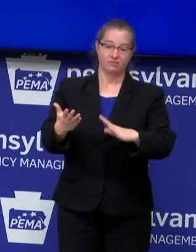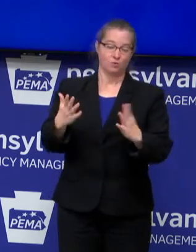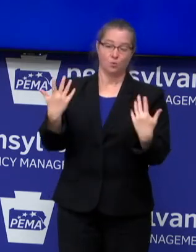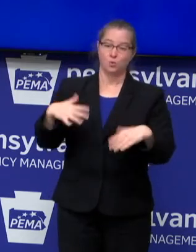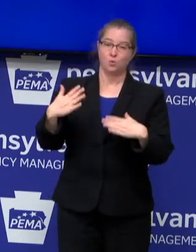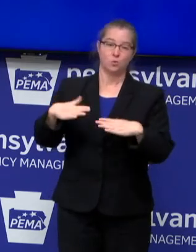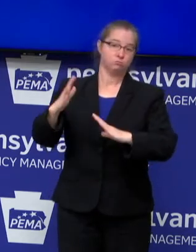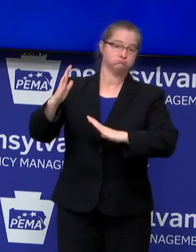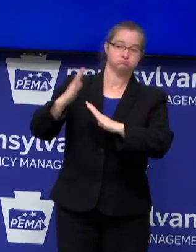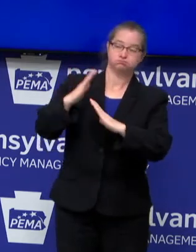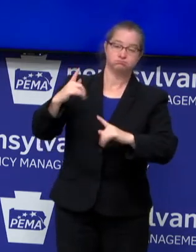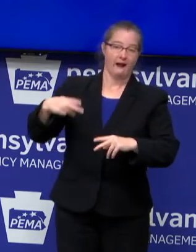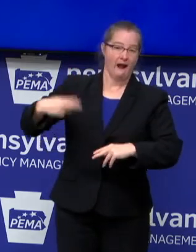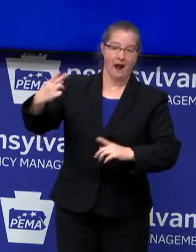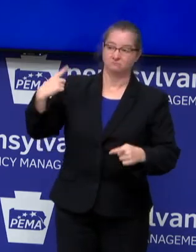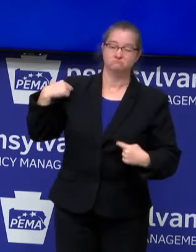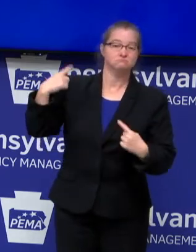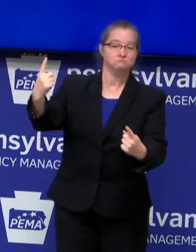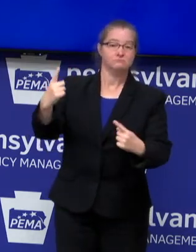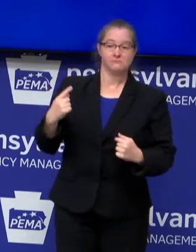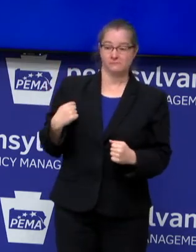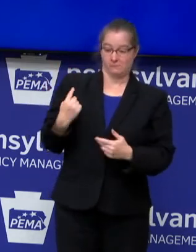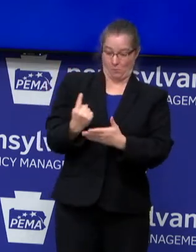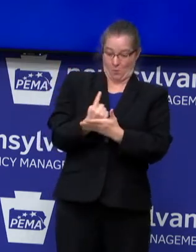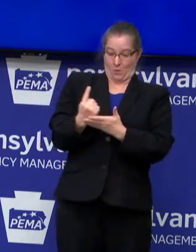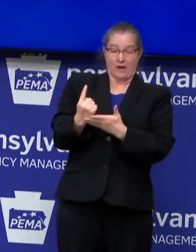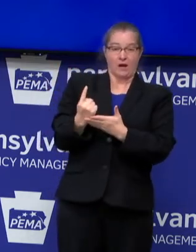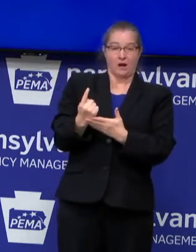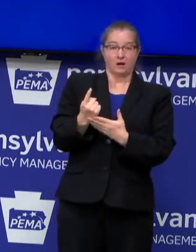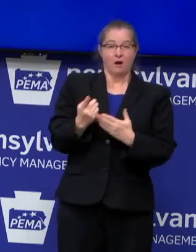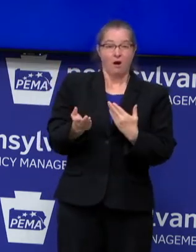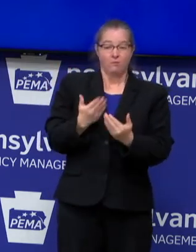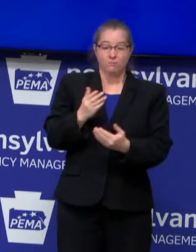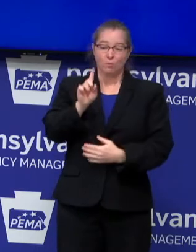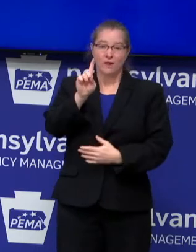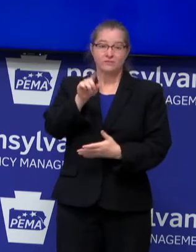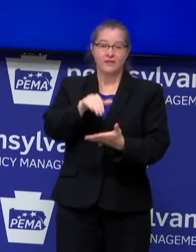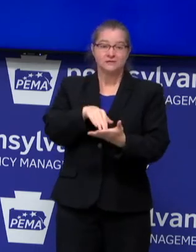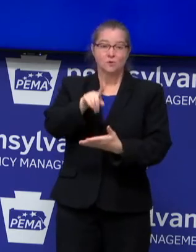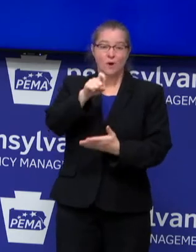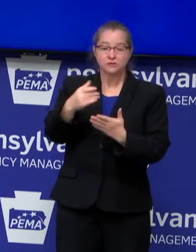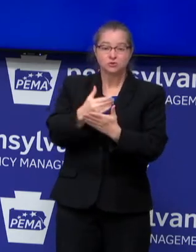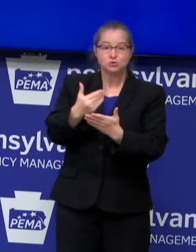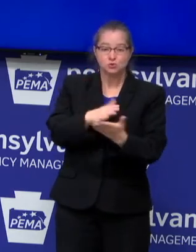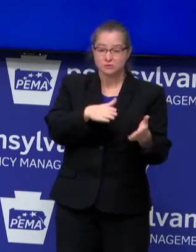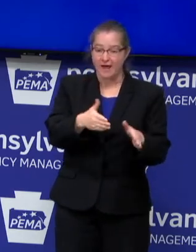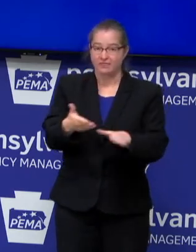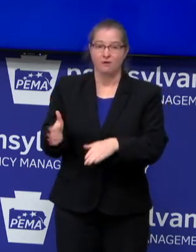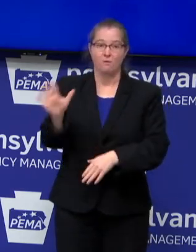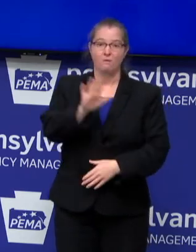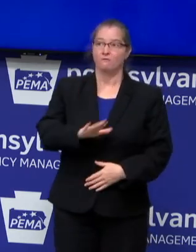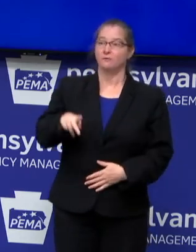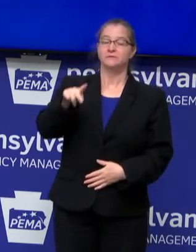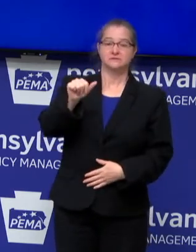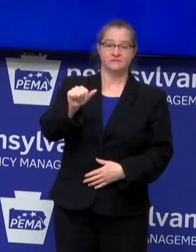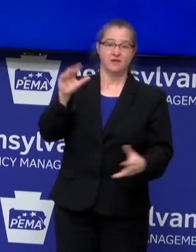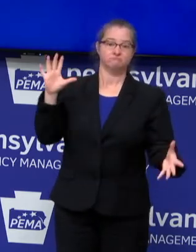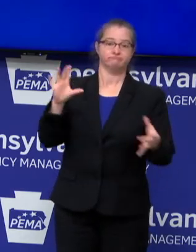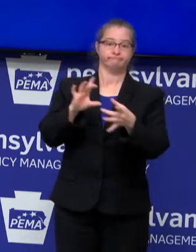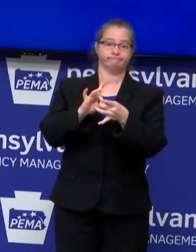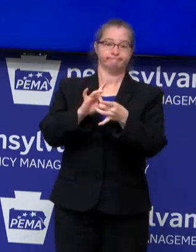In the last week, we have reported close to 1,100 new deaths across Pennsylvania from COVID-19.